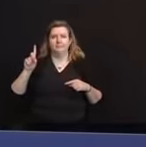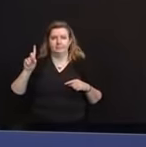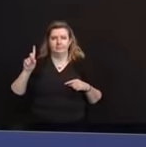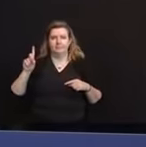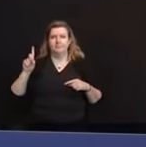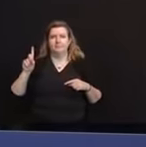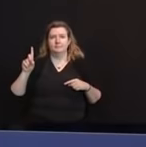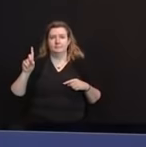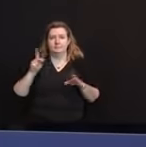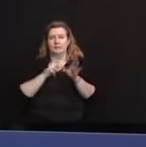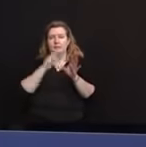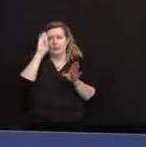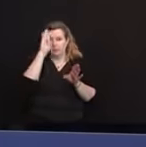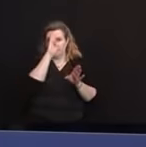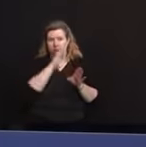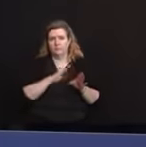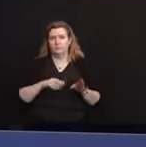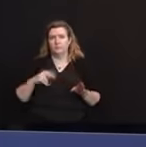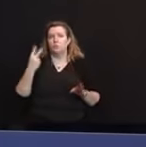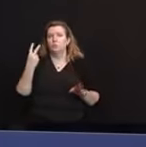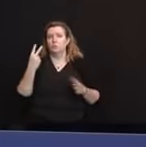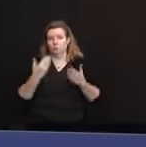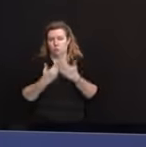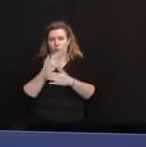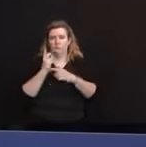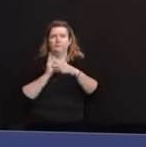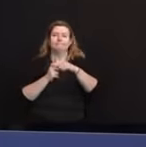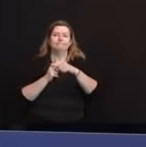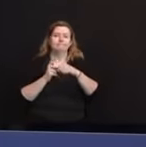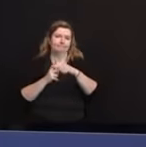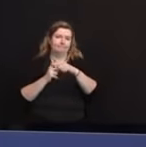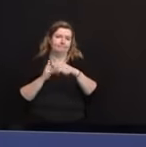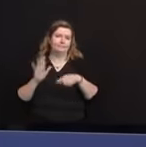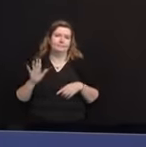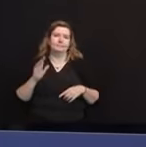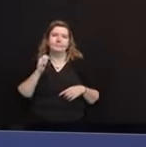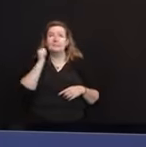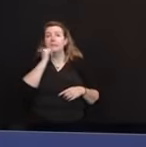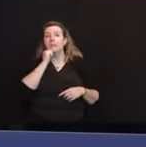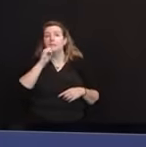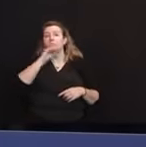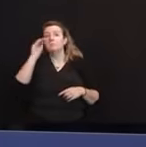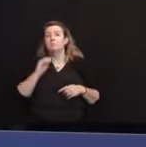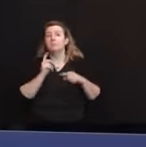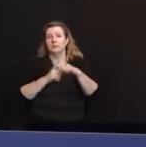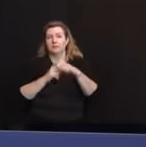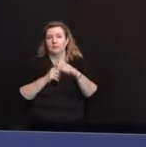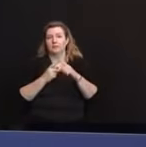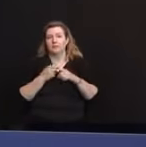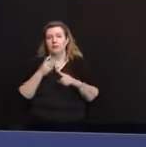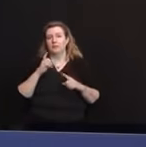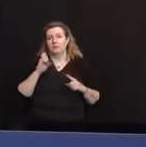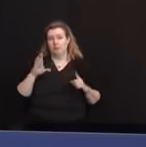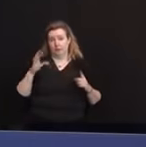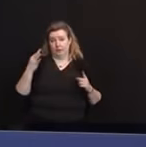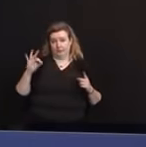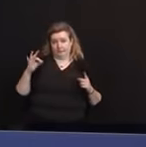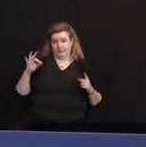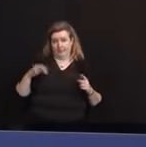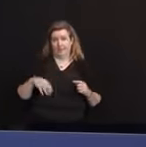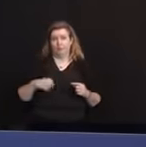two new cases. The daily percent positivity as of December 19th is 12